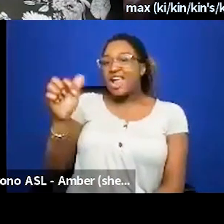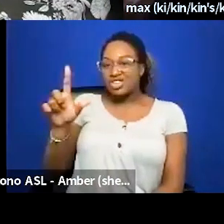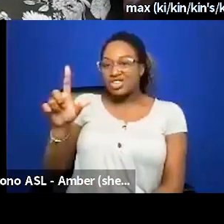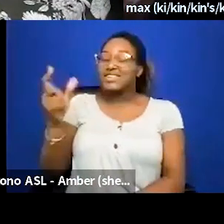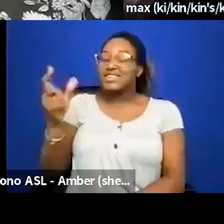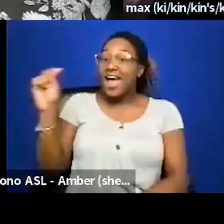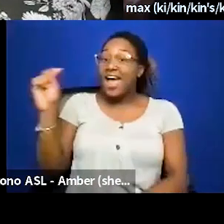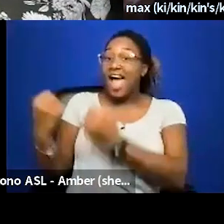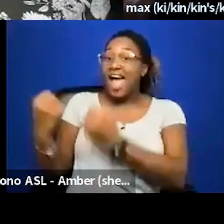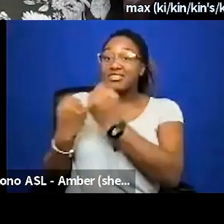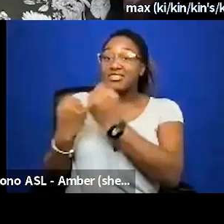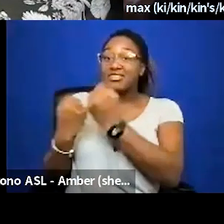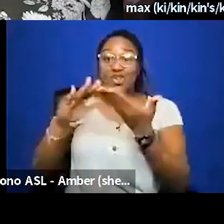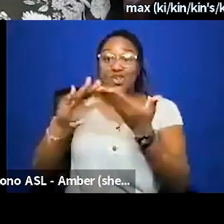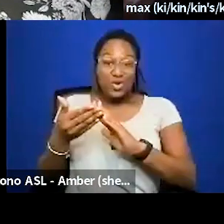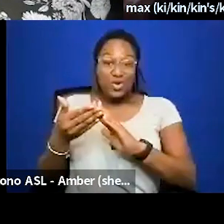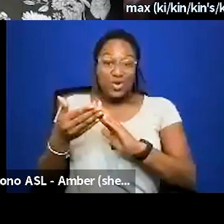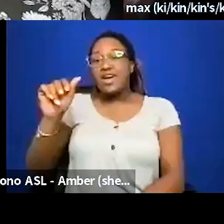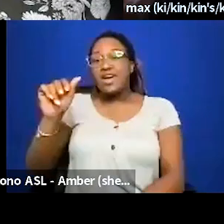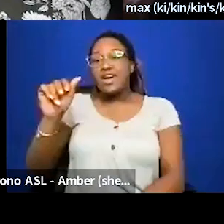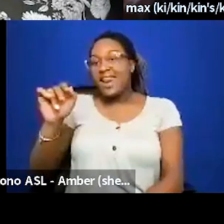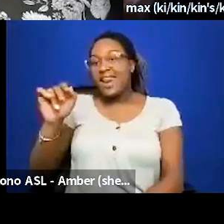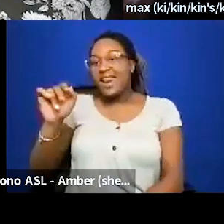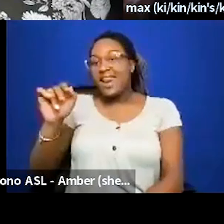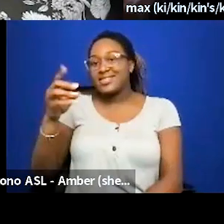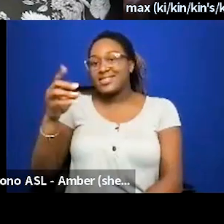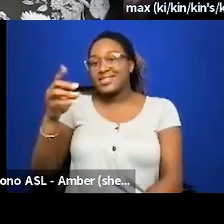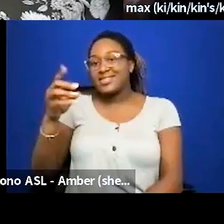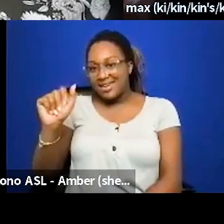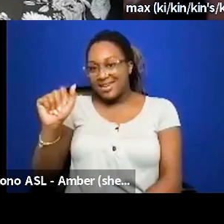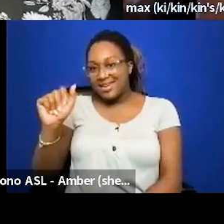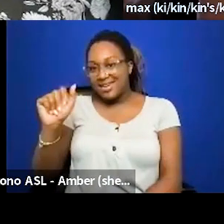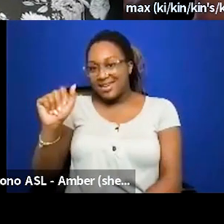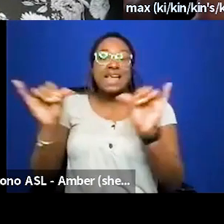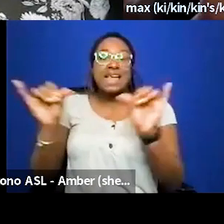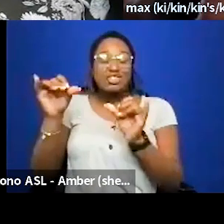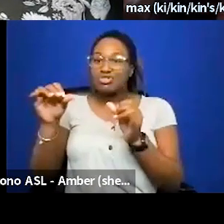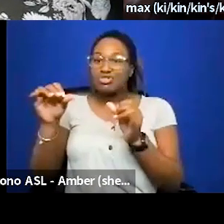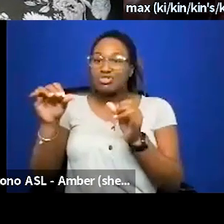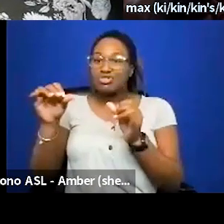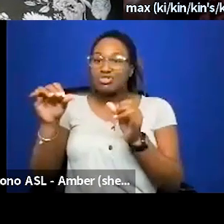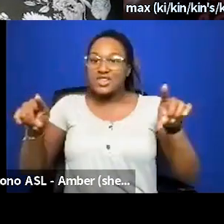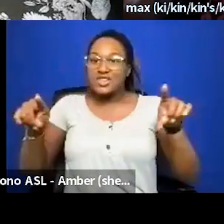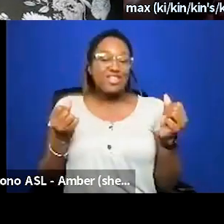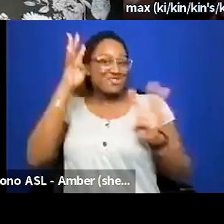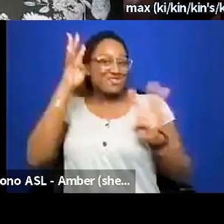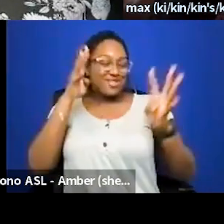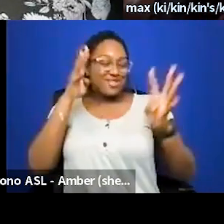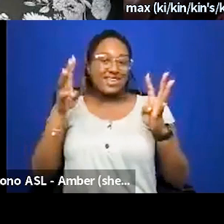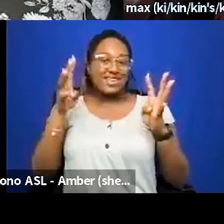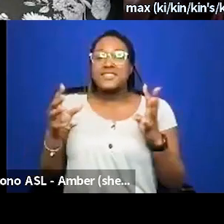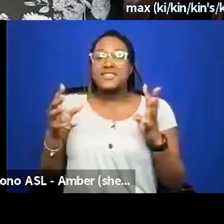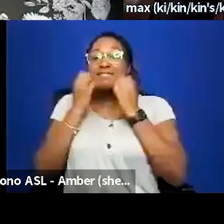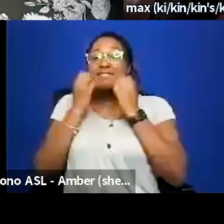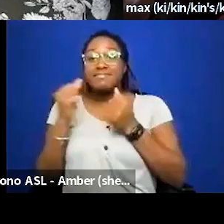community leader at asda our friends at the association for size diversity and health and she is the creator of sacred space for